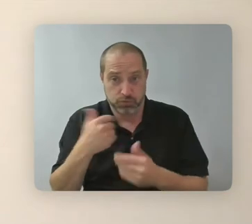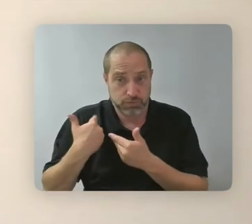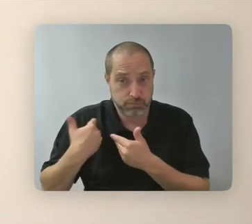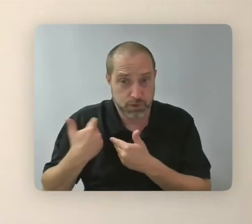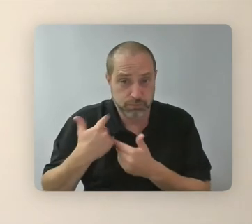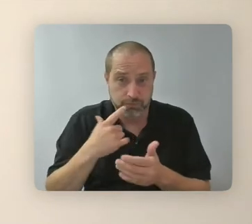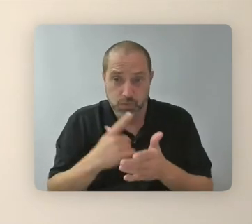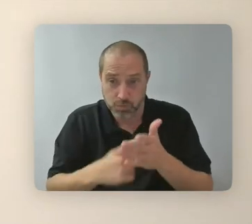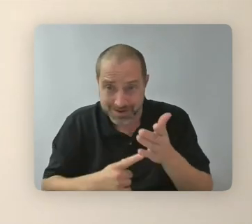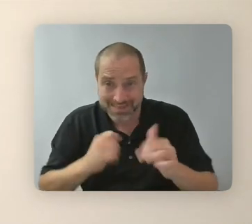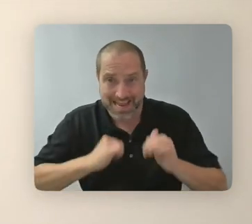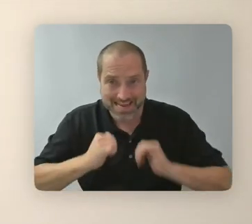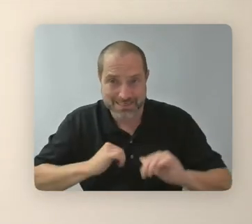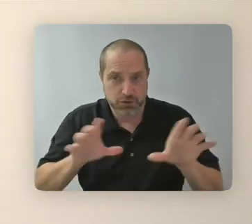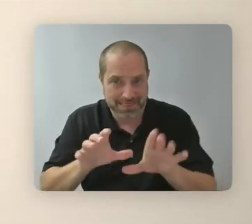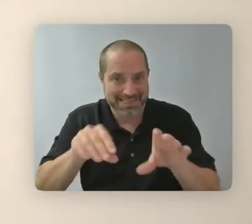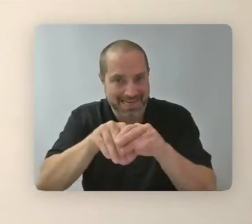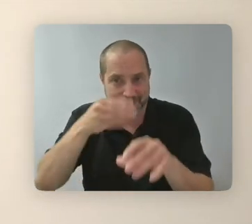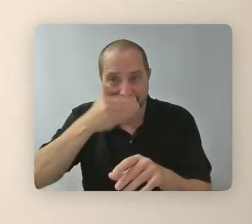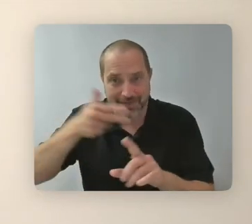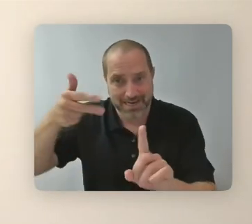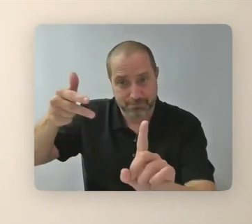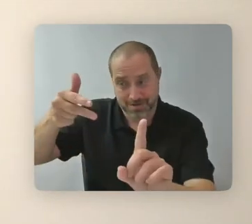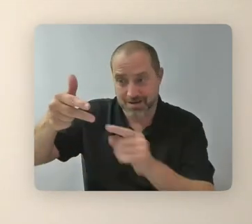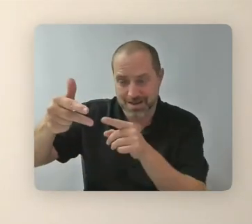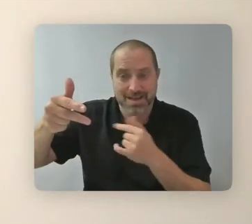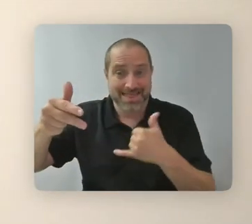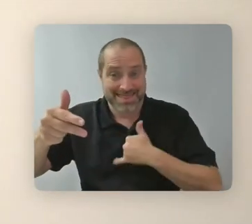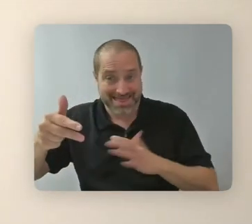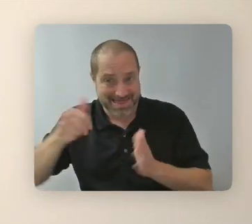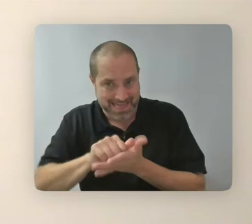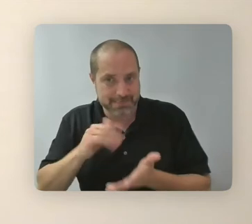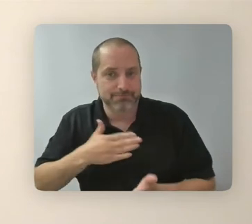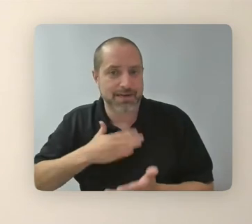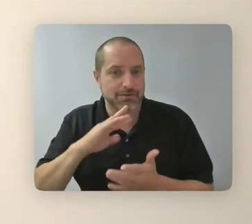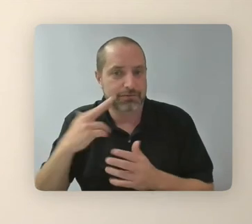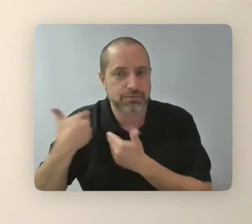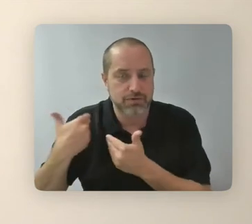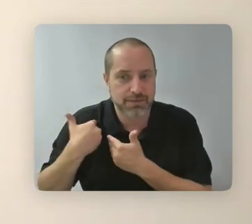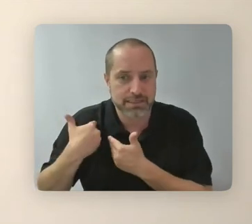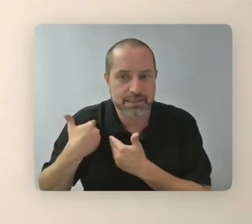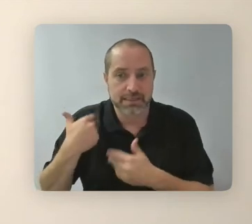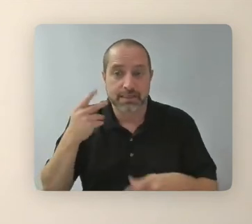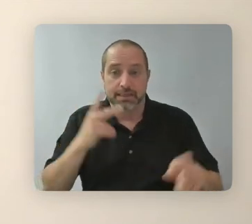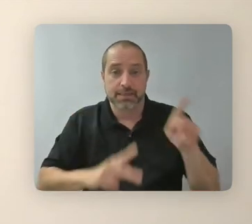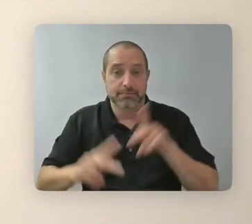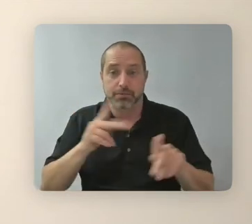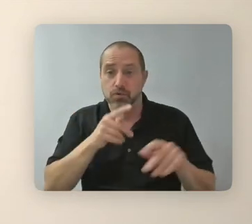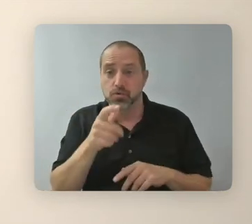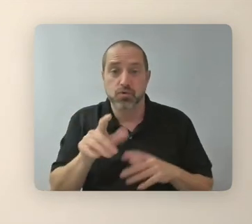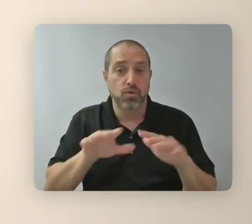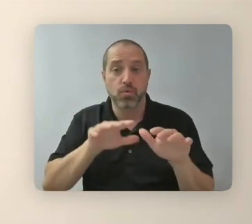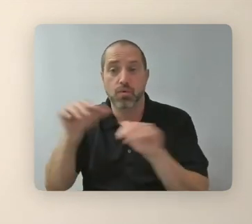camera. You know, it's, it's, and it's me, right? And usually people walk out of the movie, they're not talking about the